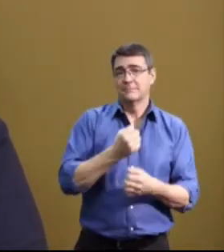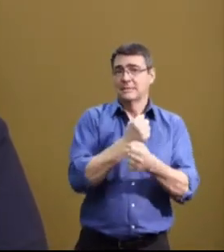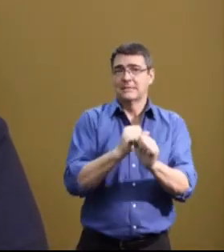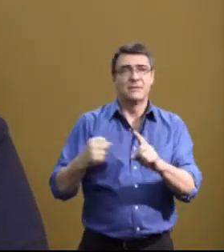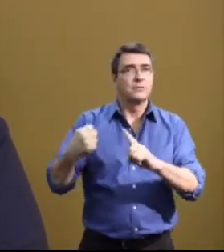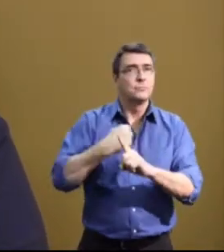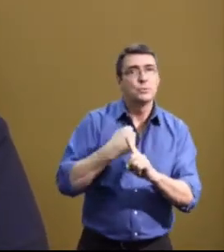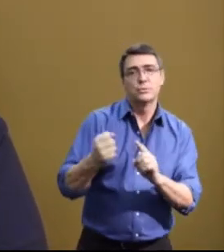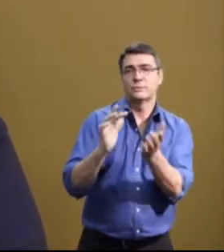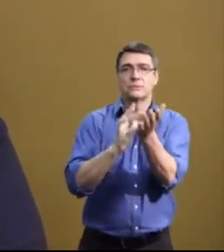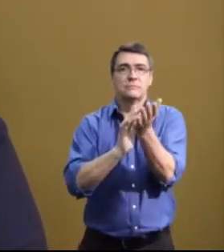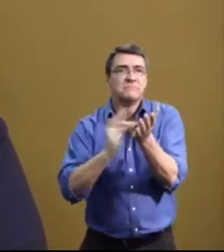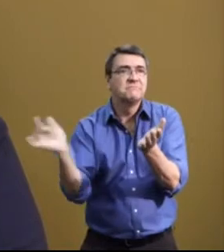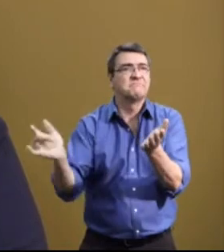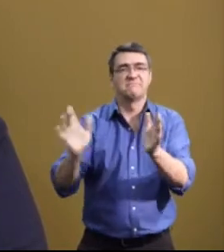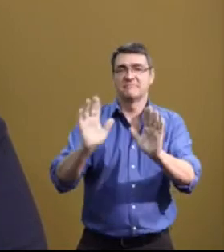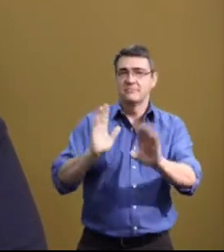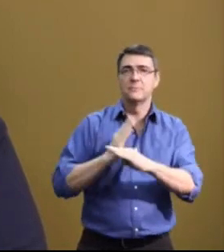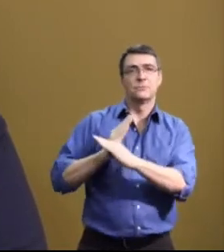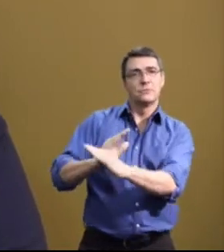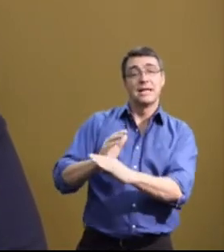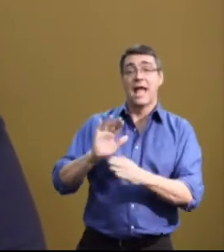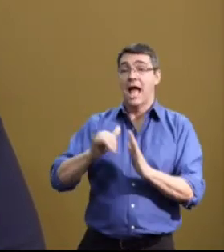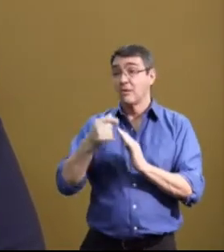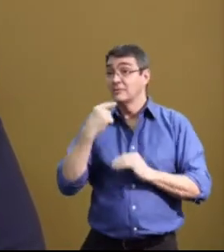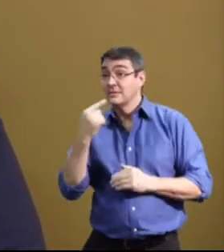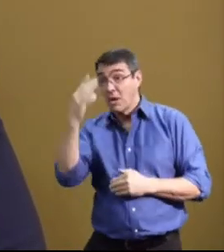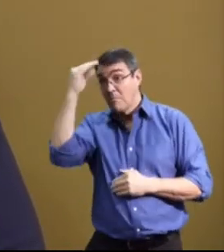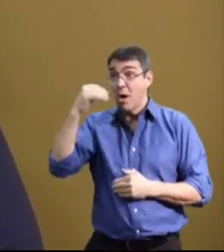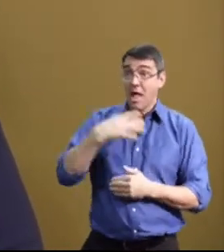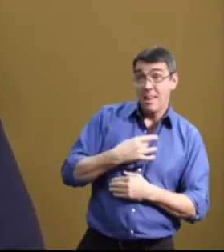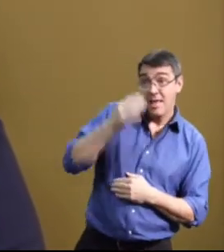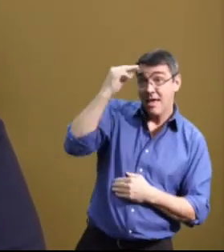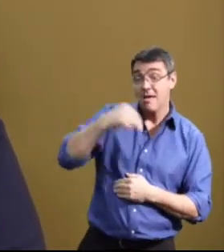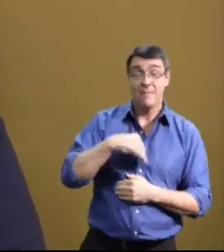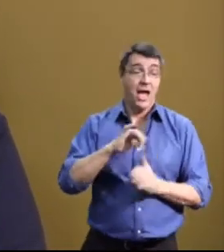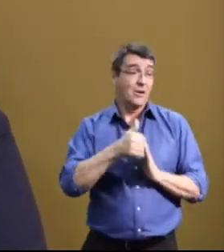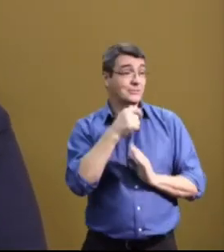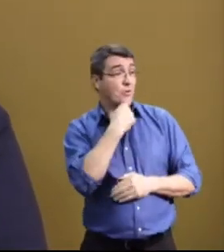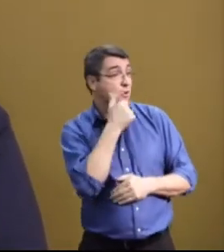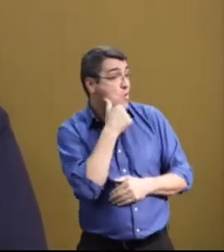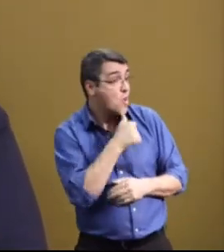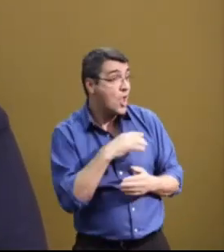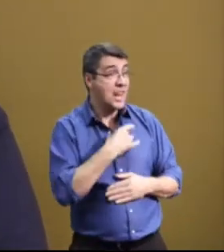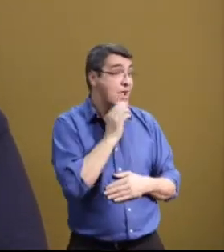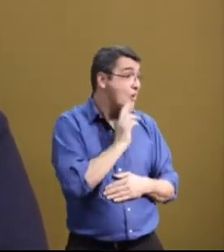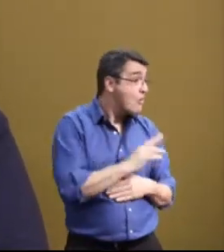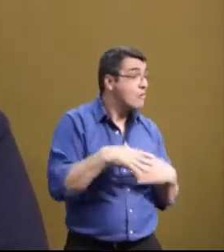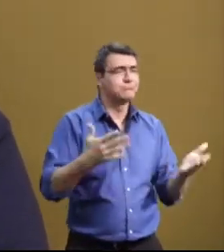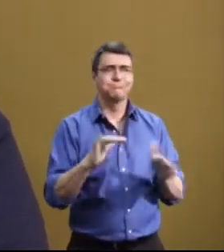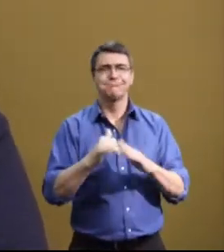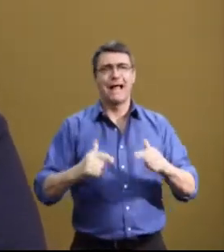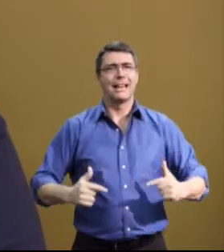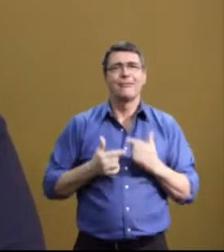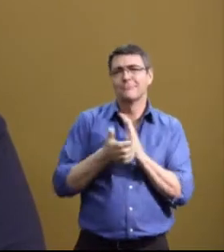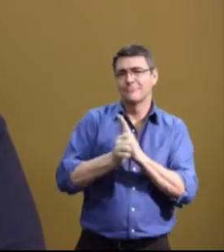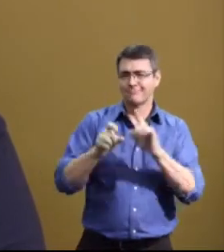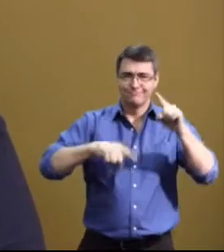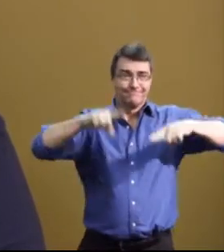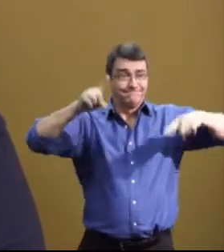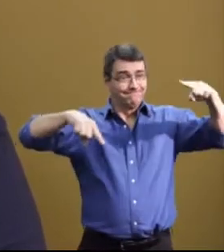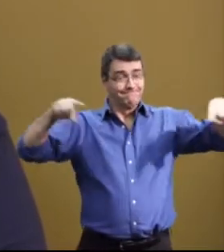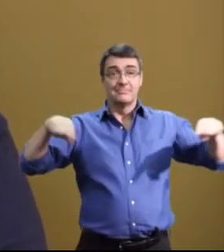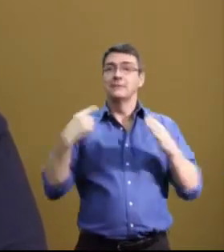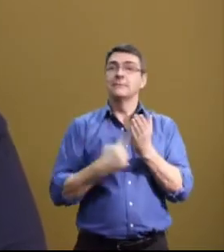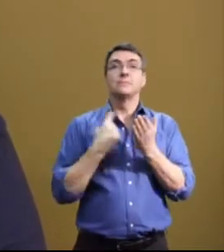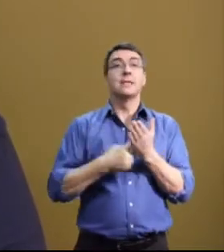abuse, how to date with a disability, how to tell a boy you like him, how to make friends, how to tell a girl you like them. All those kinds of life skills